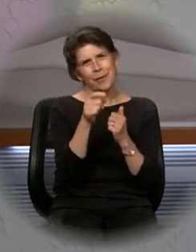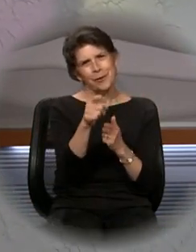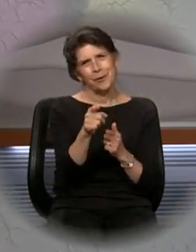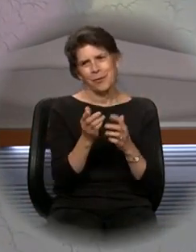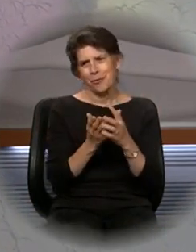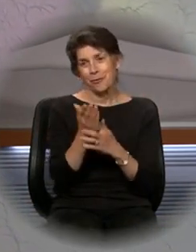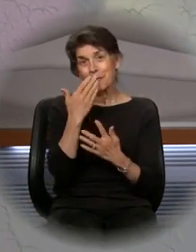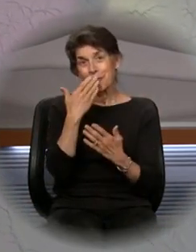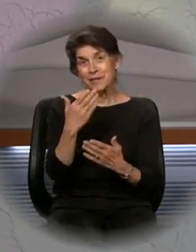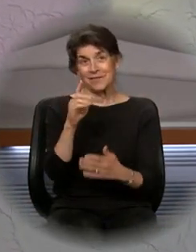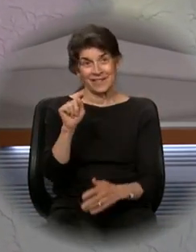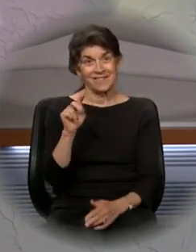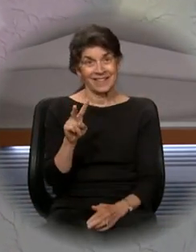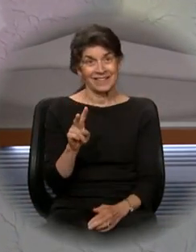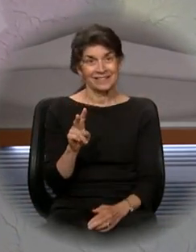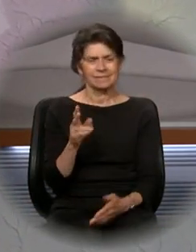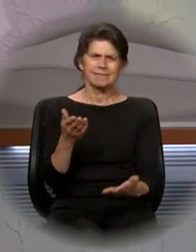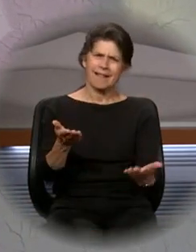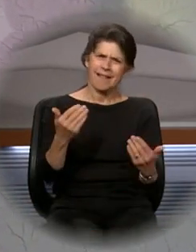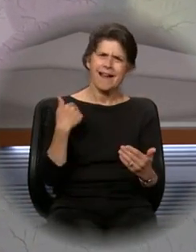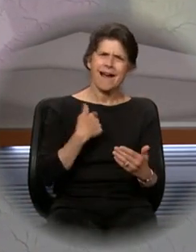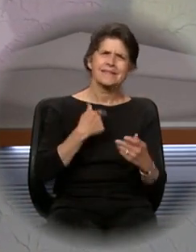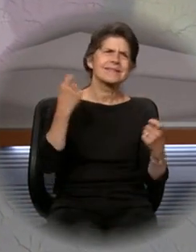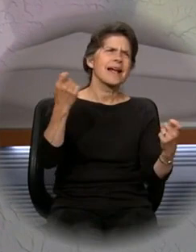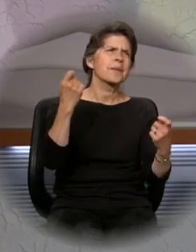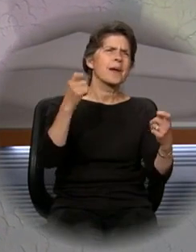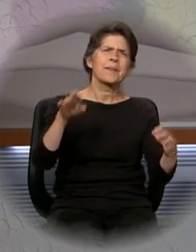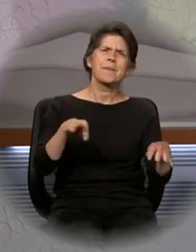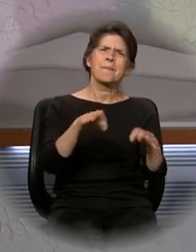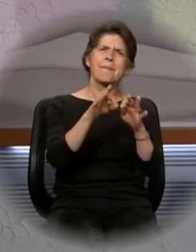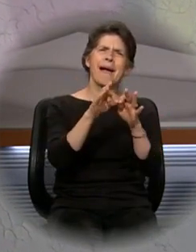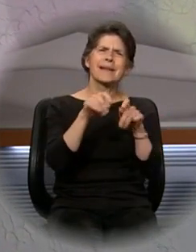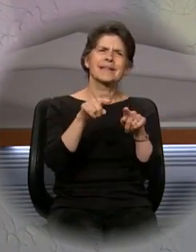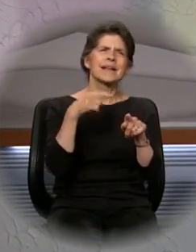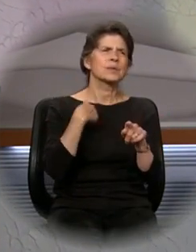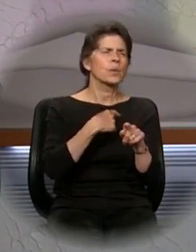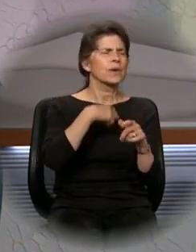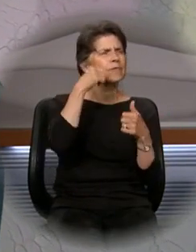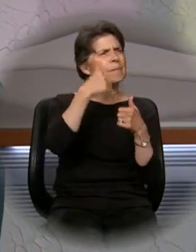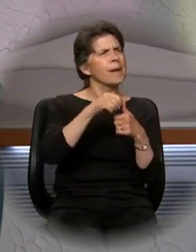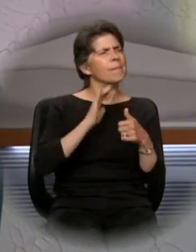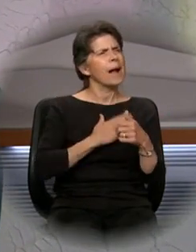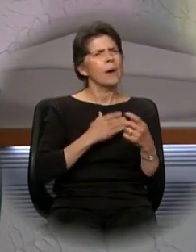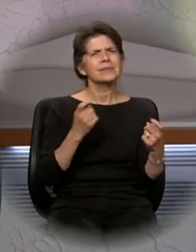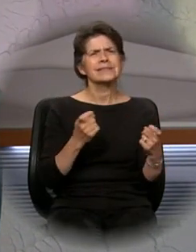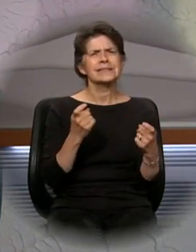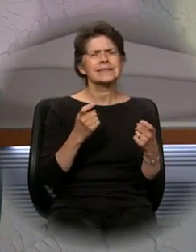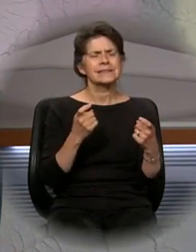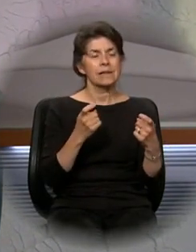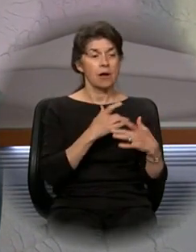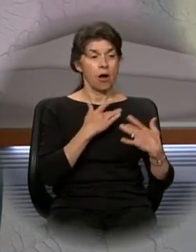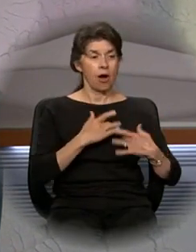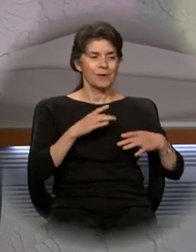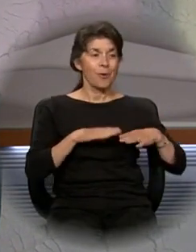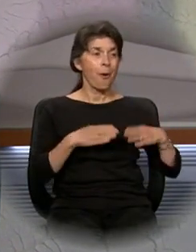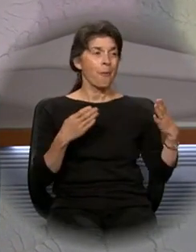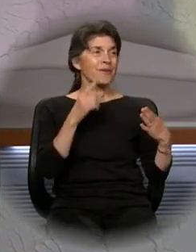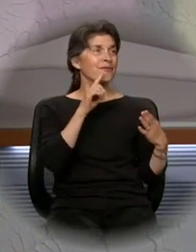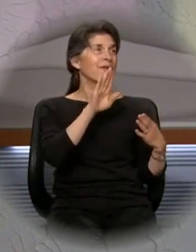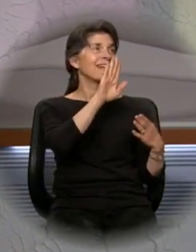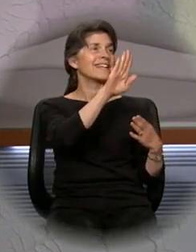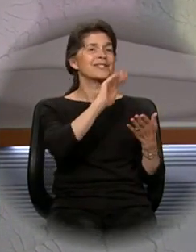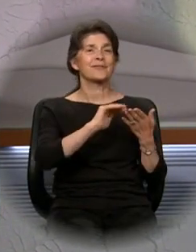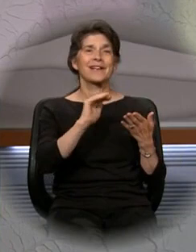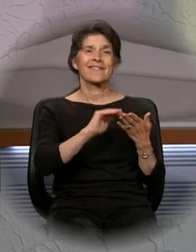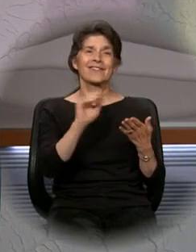the goodness of television. And let us prepare to celebrate our Mass as we call to mind our sins. Let us open our hearts to God's forgiving